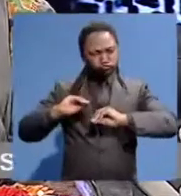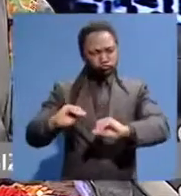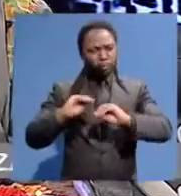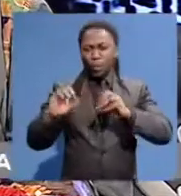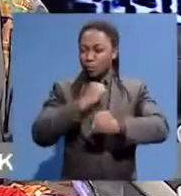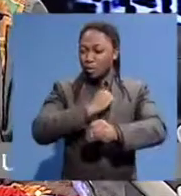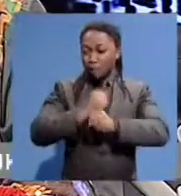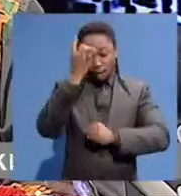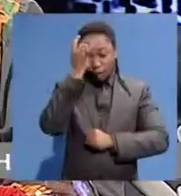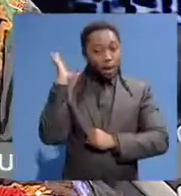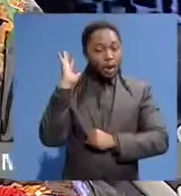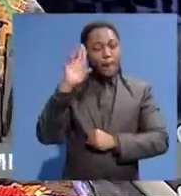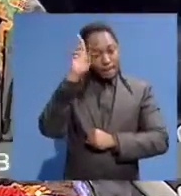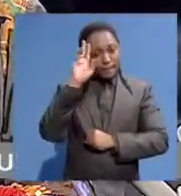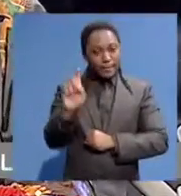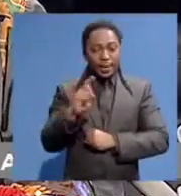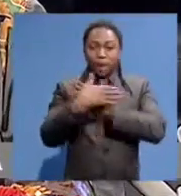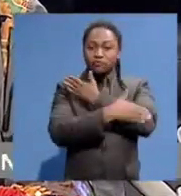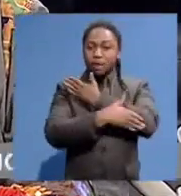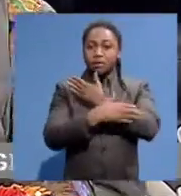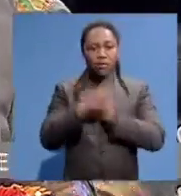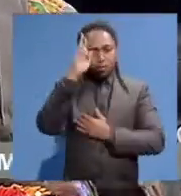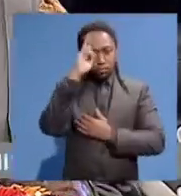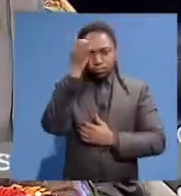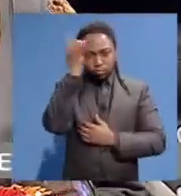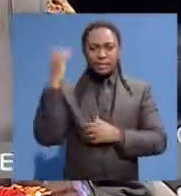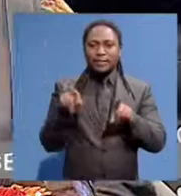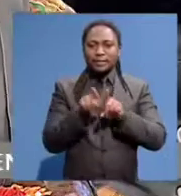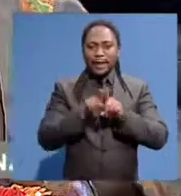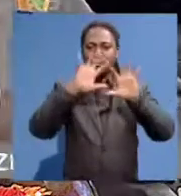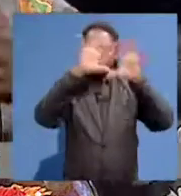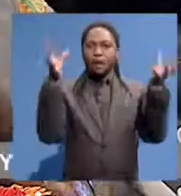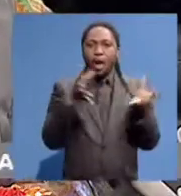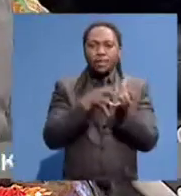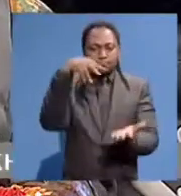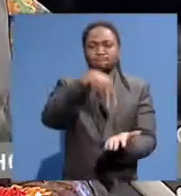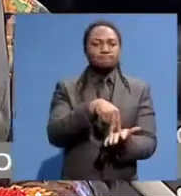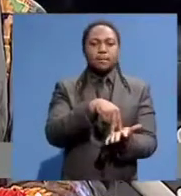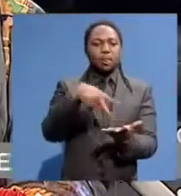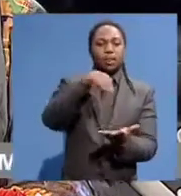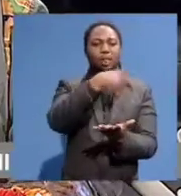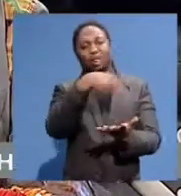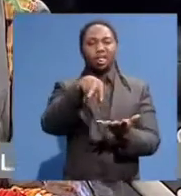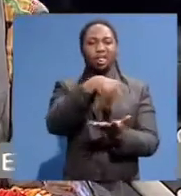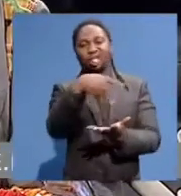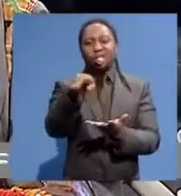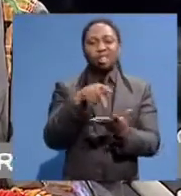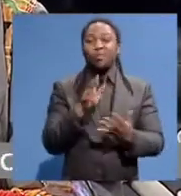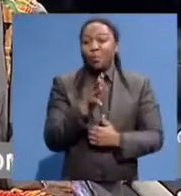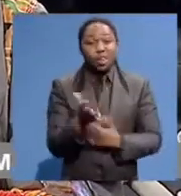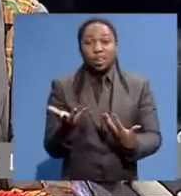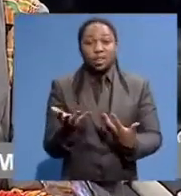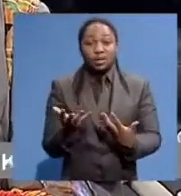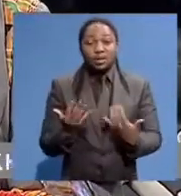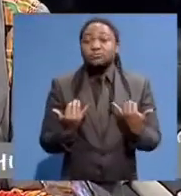that we remember, because a country without memory is like earth with no gravity. There's no stronghold, you know what I mean? So it is